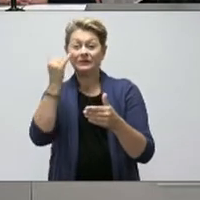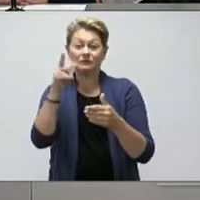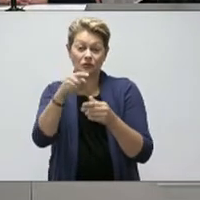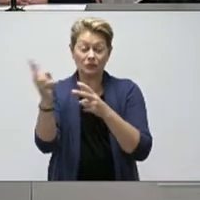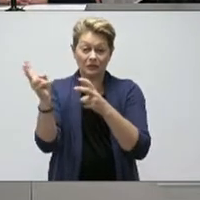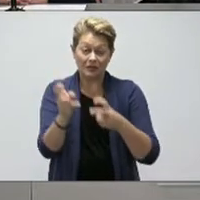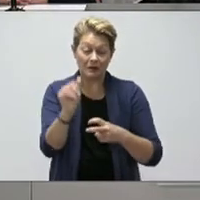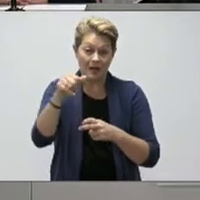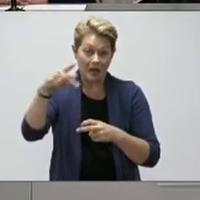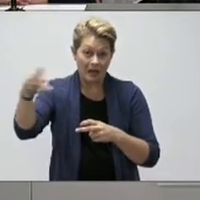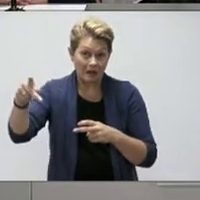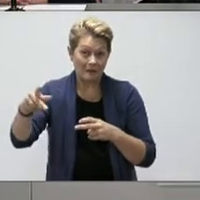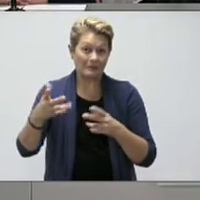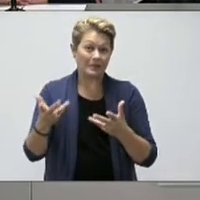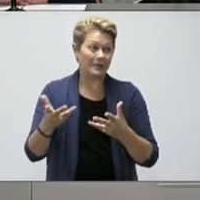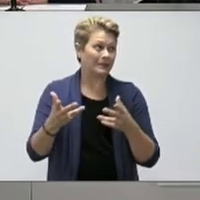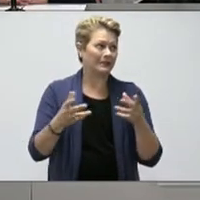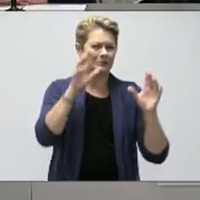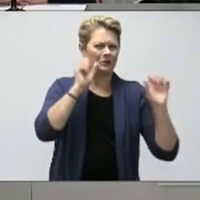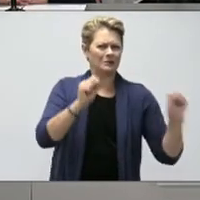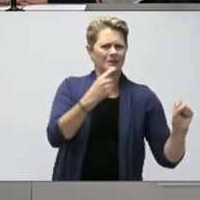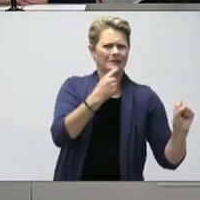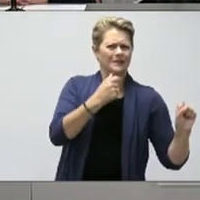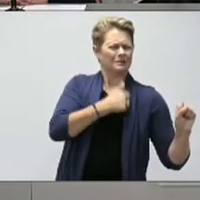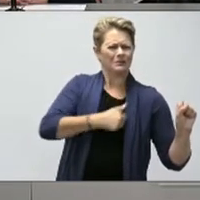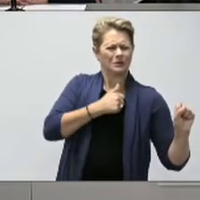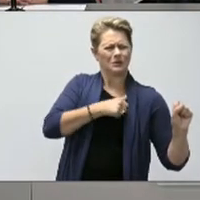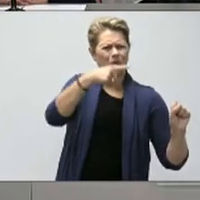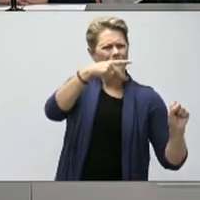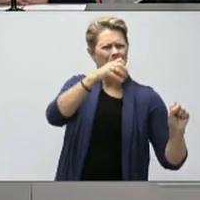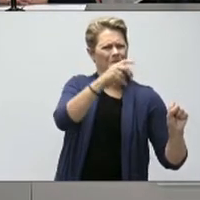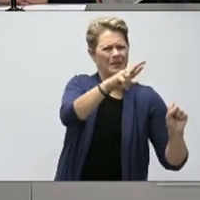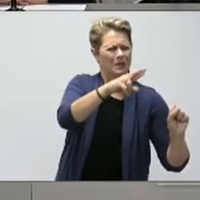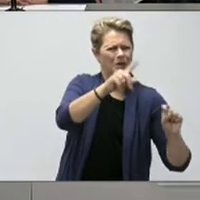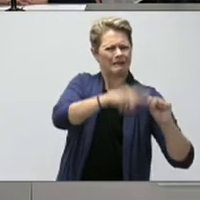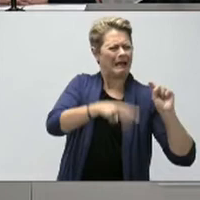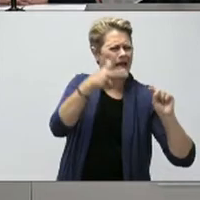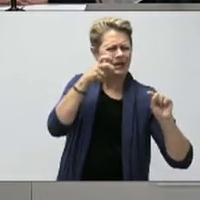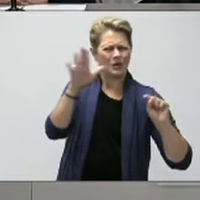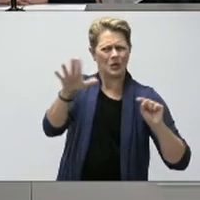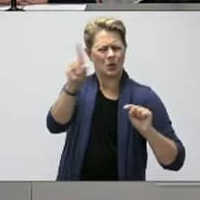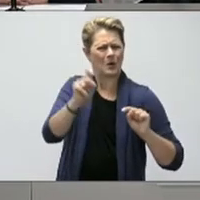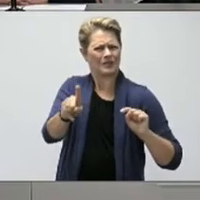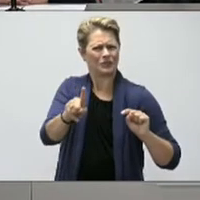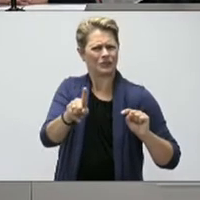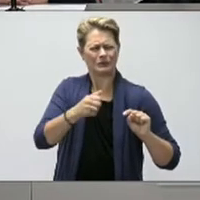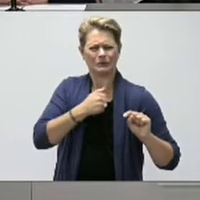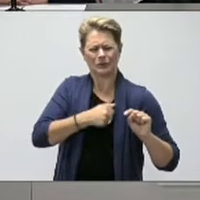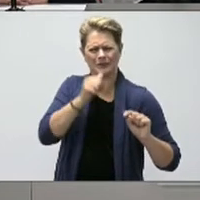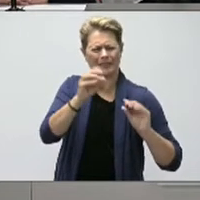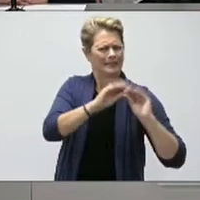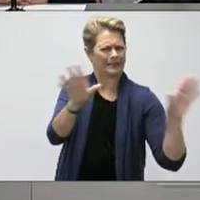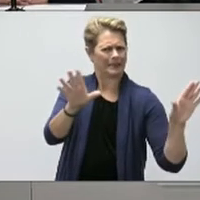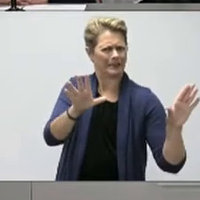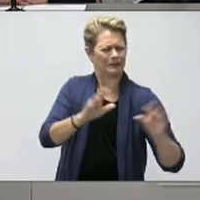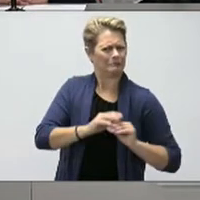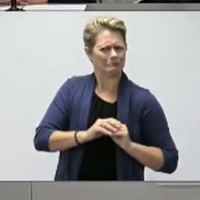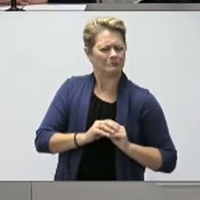That's positive. Sorry, Peter. I hate to do this, but there was some problem with the line there. Could you just repeat the question? It wasn't quite clear.